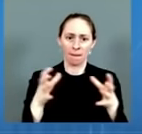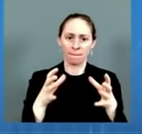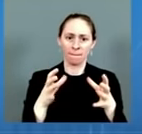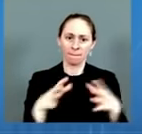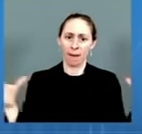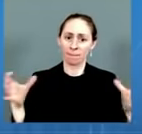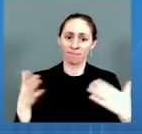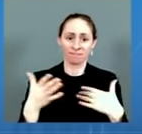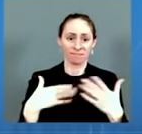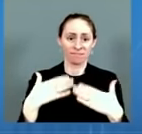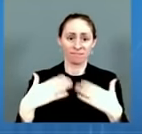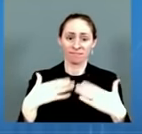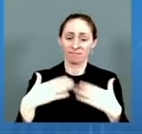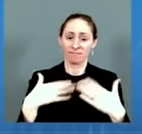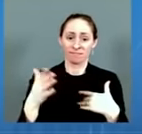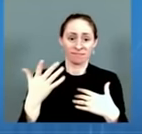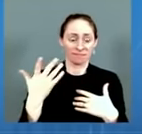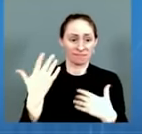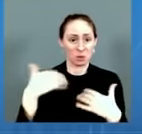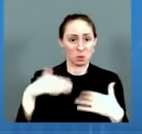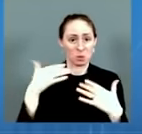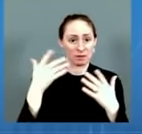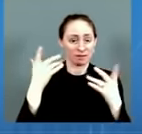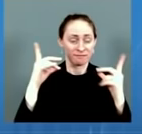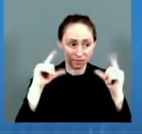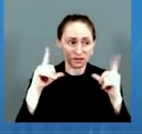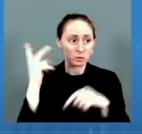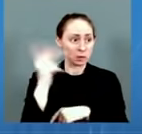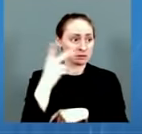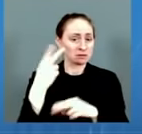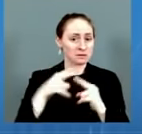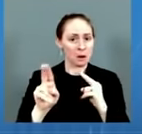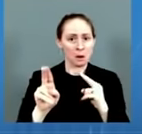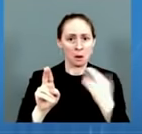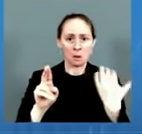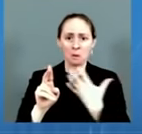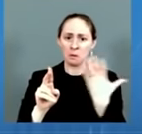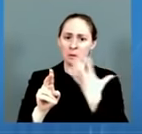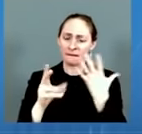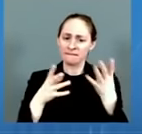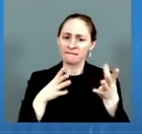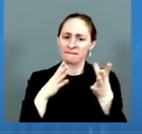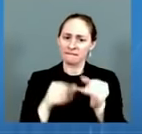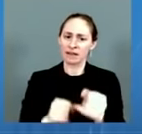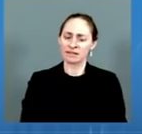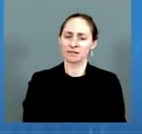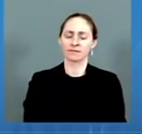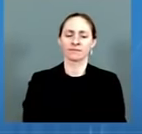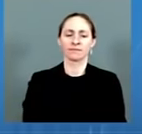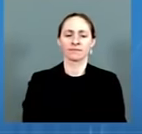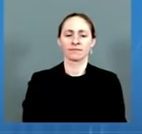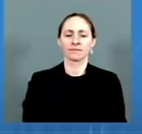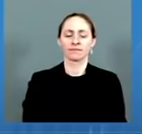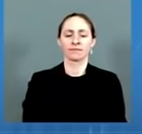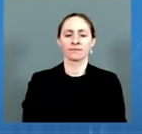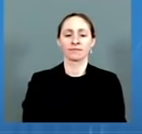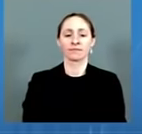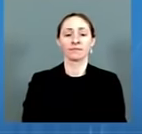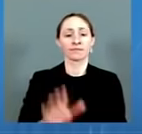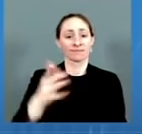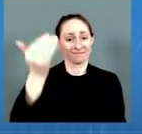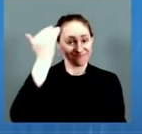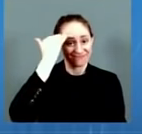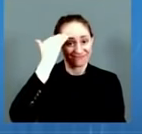time when families may be gathering with one another over the holidays? It means that it is vital for everyone to get vaccinated and